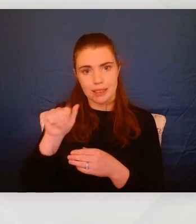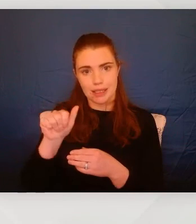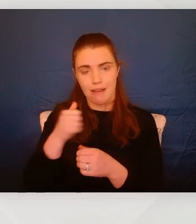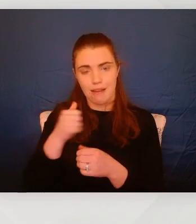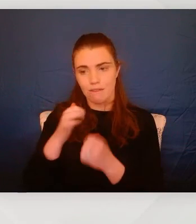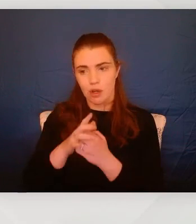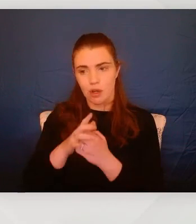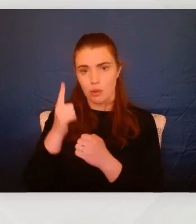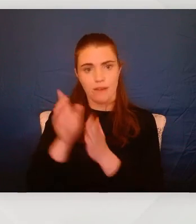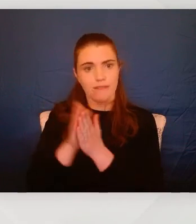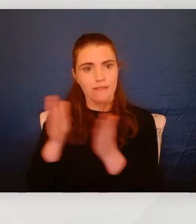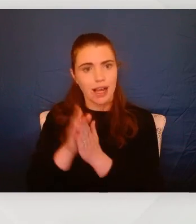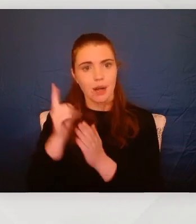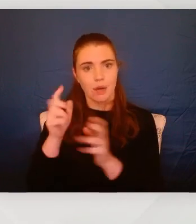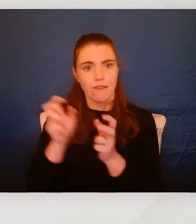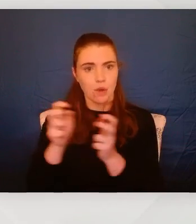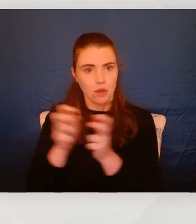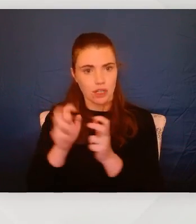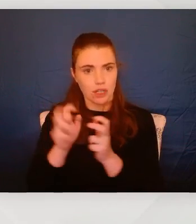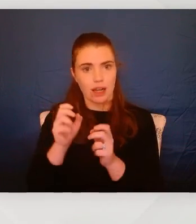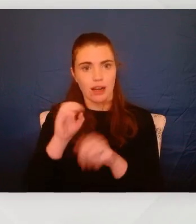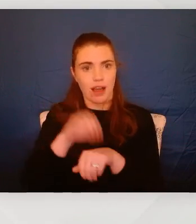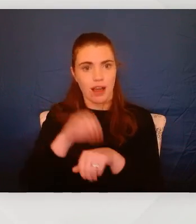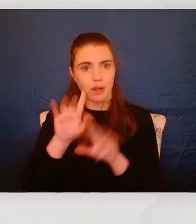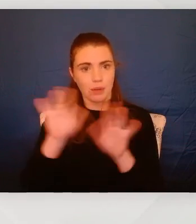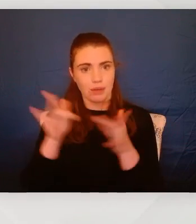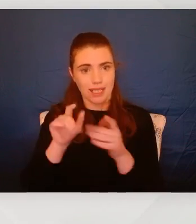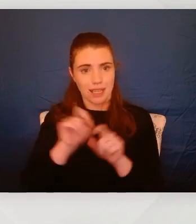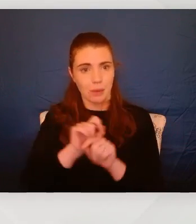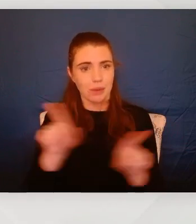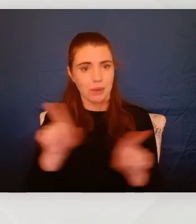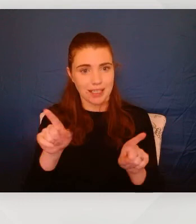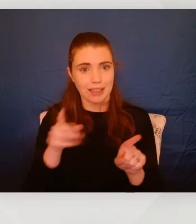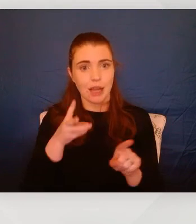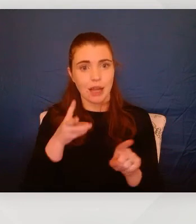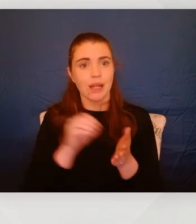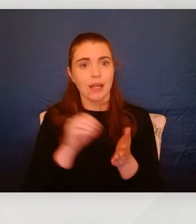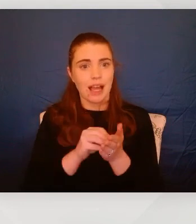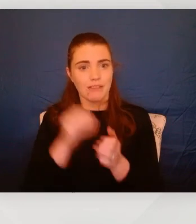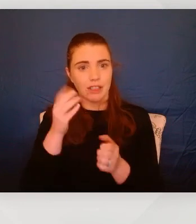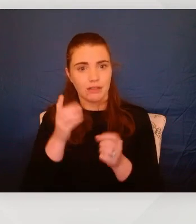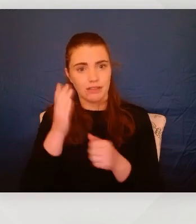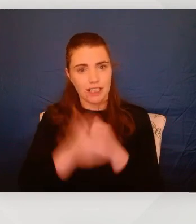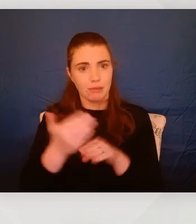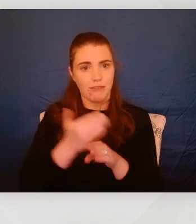we'll have it on one website. So we'll send that out. It's a bit of work for us to do, but we'll have that done before the end of this year.